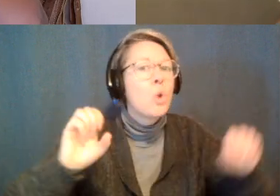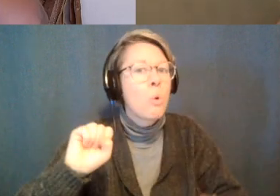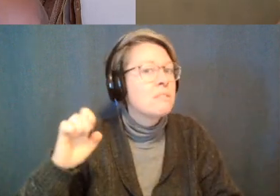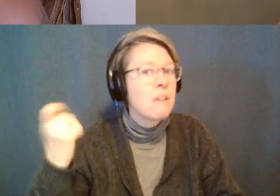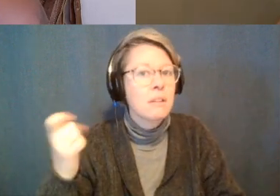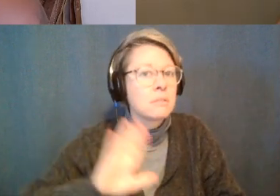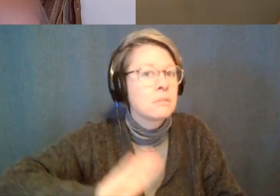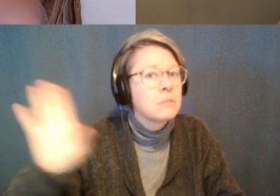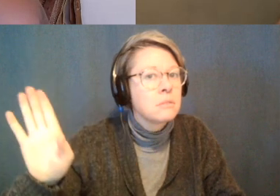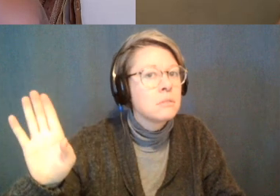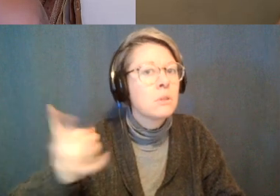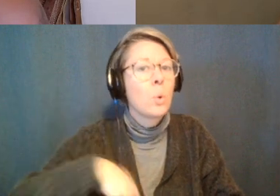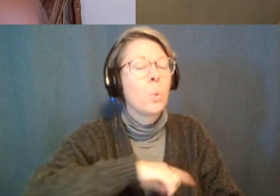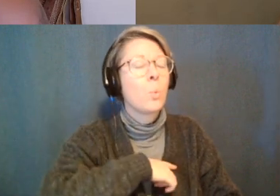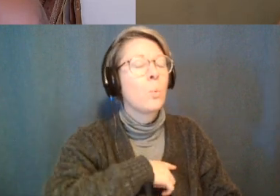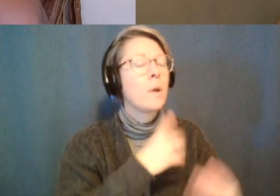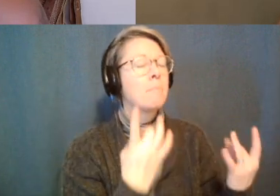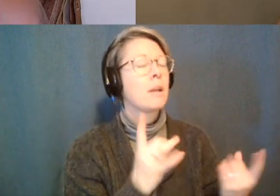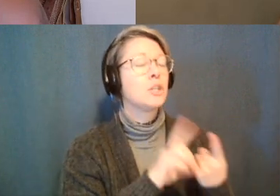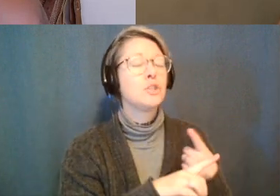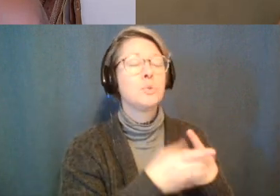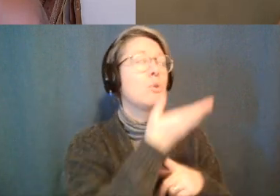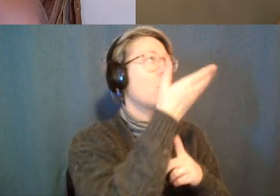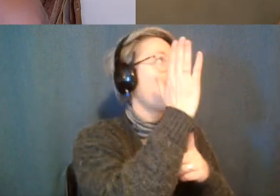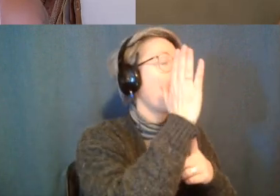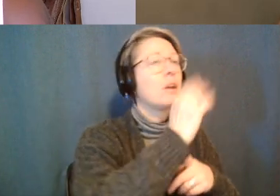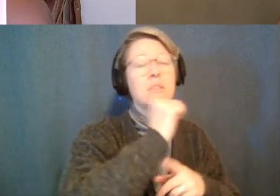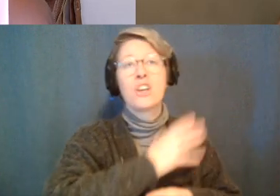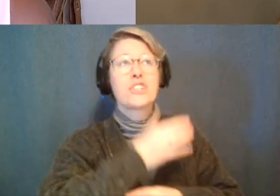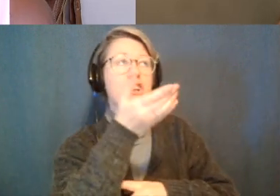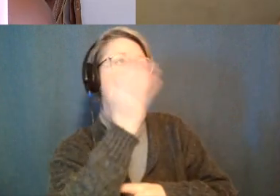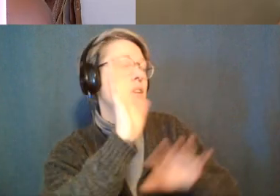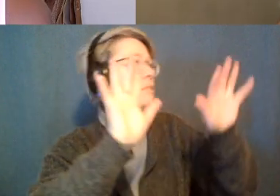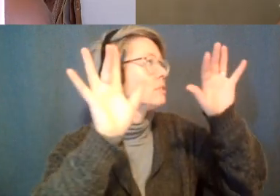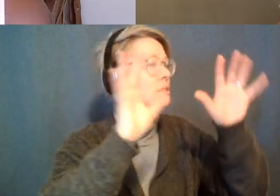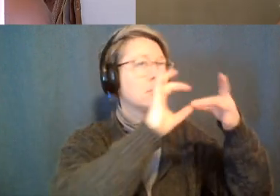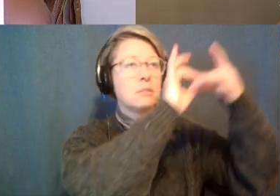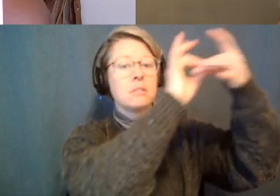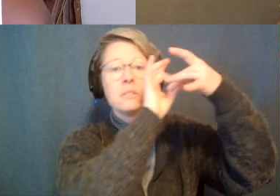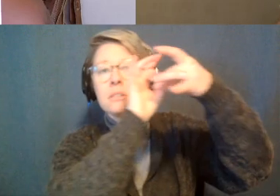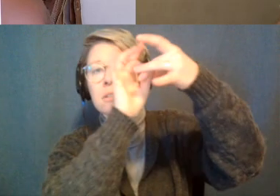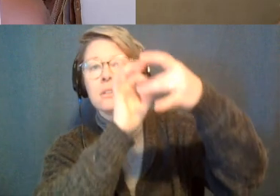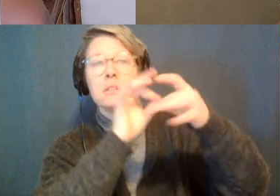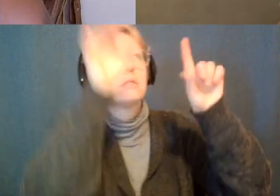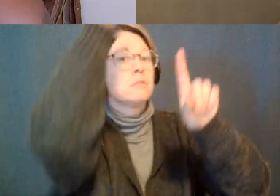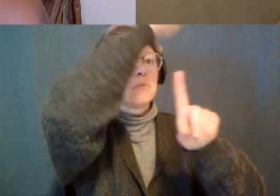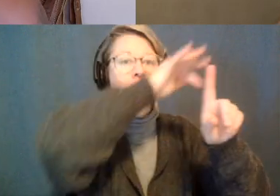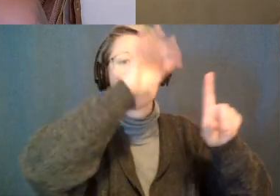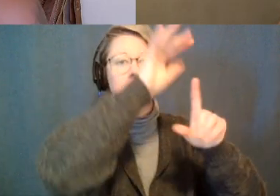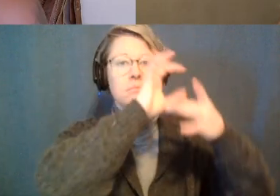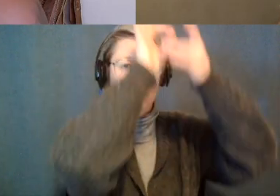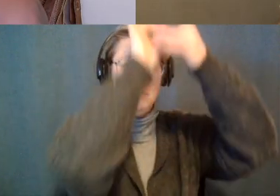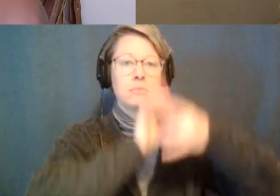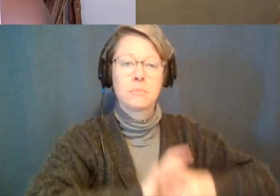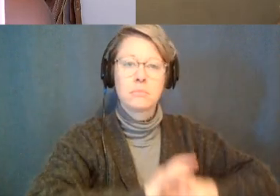deities goddesses um to ethereal things and